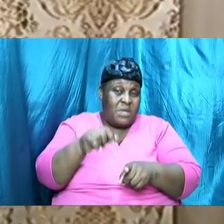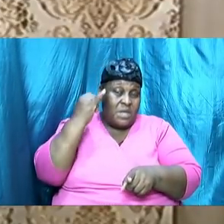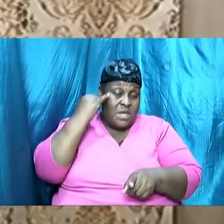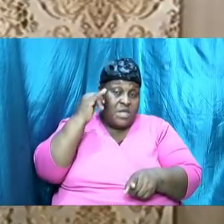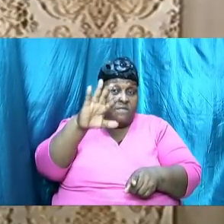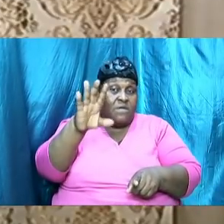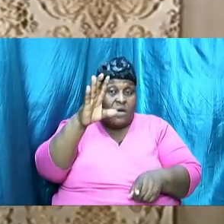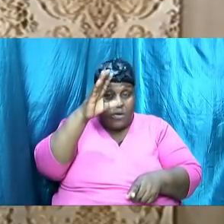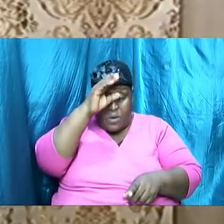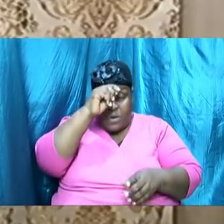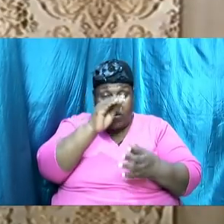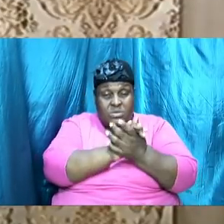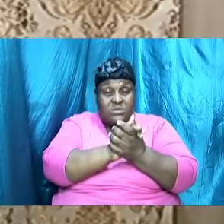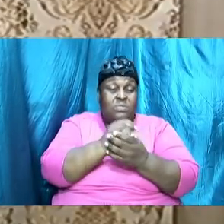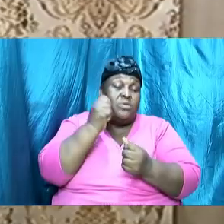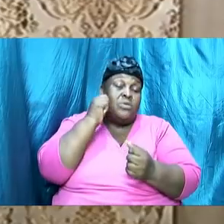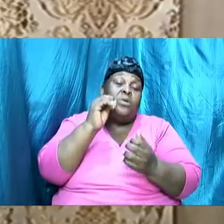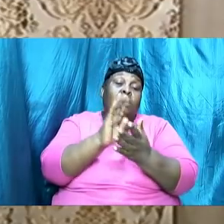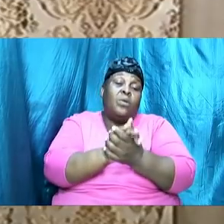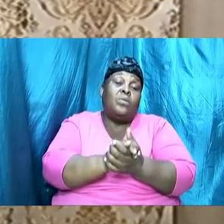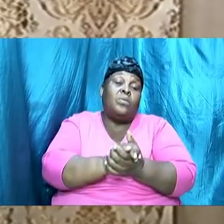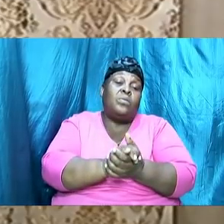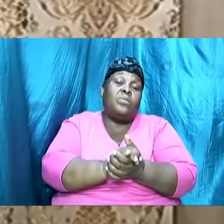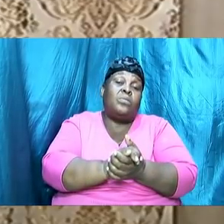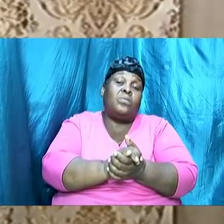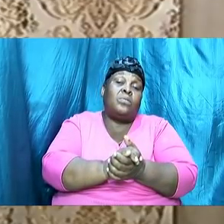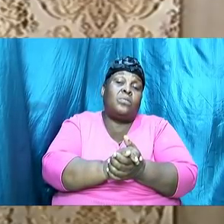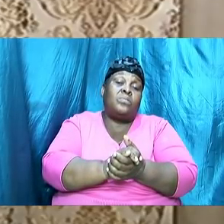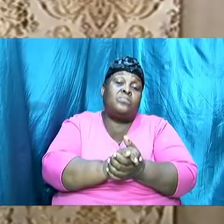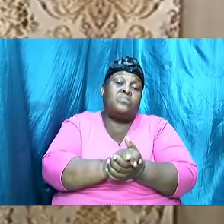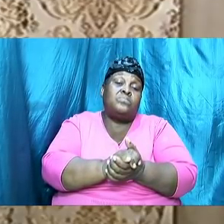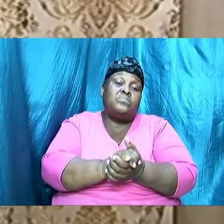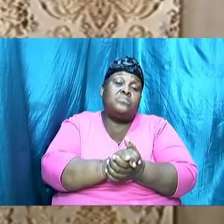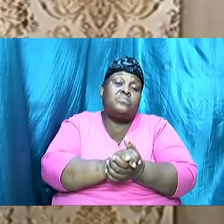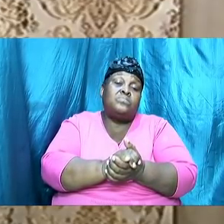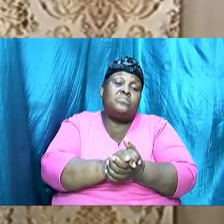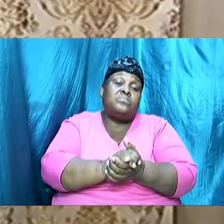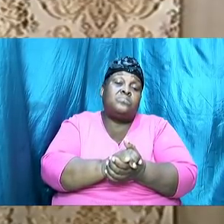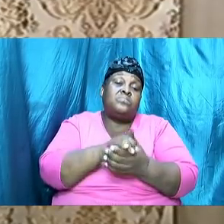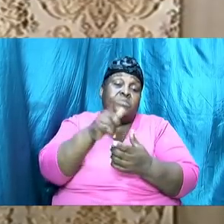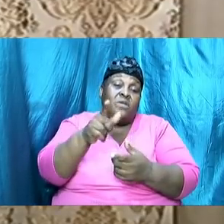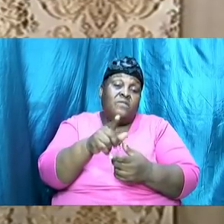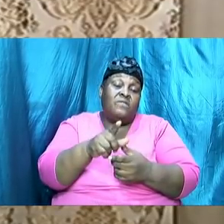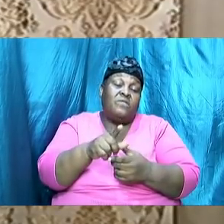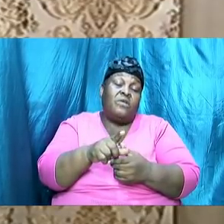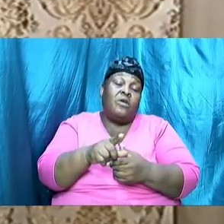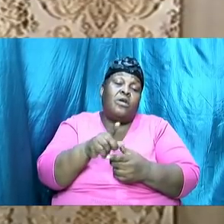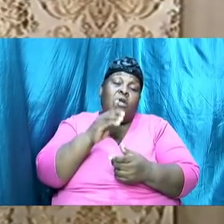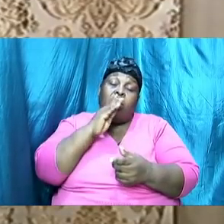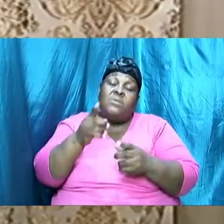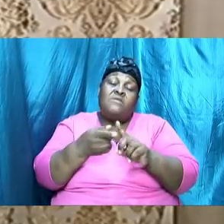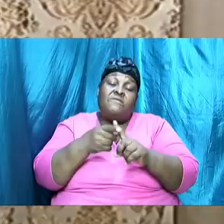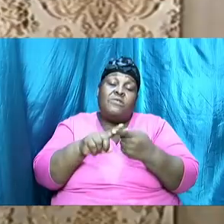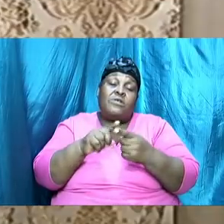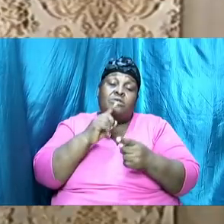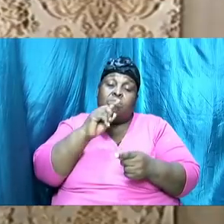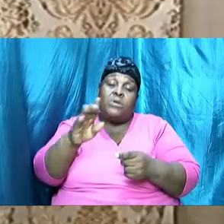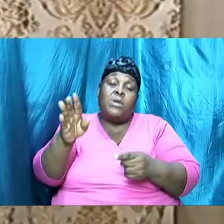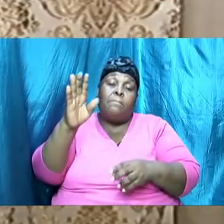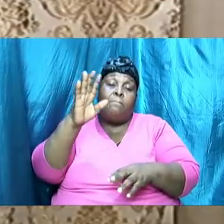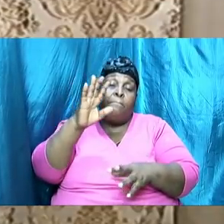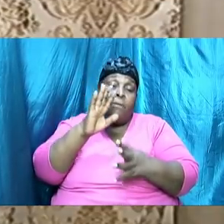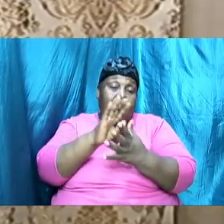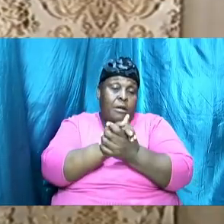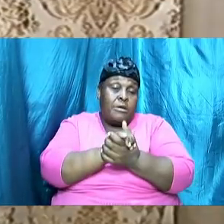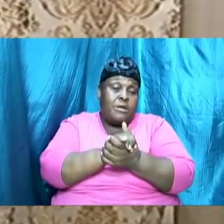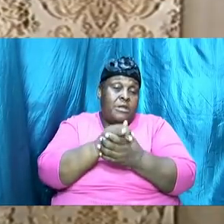or a wife if you are courting to be married if you are